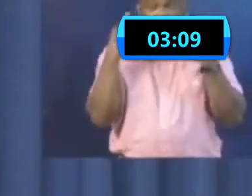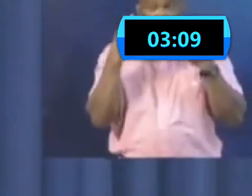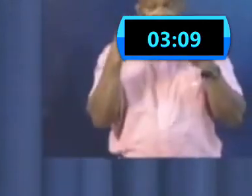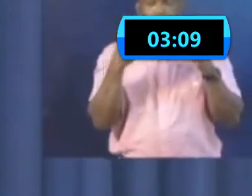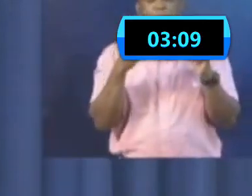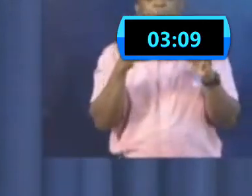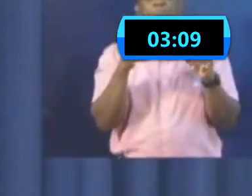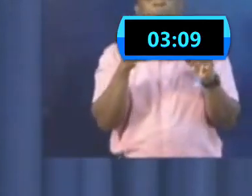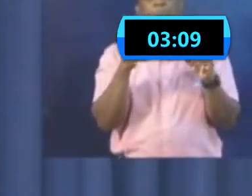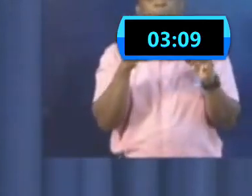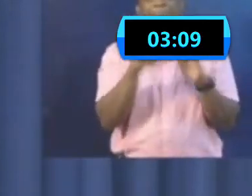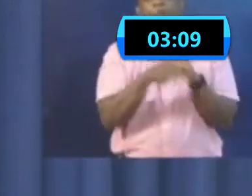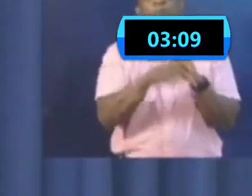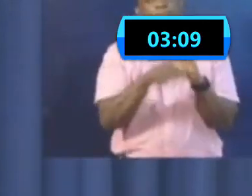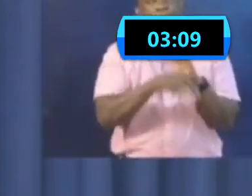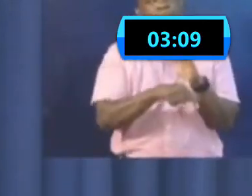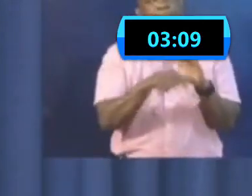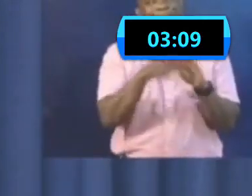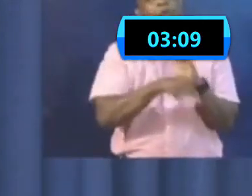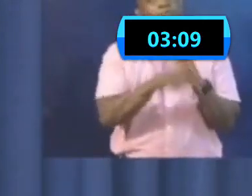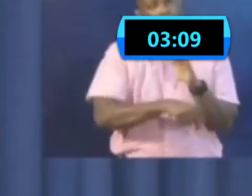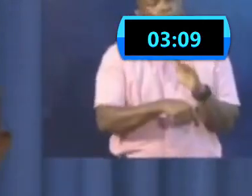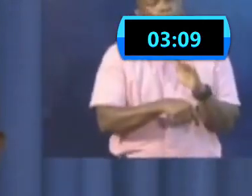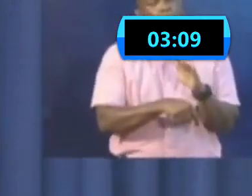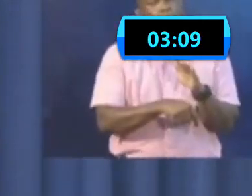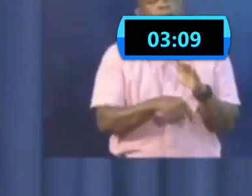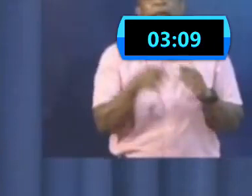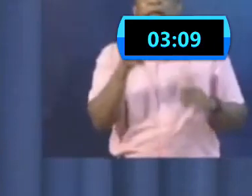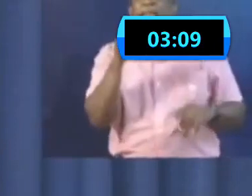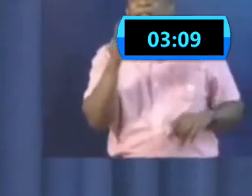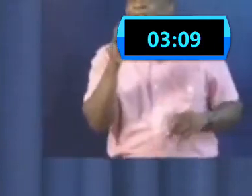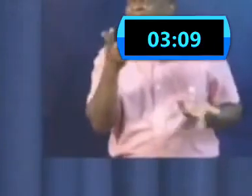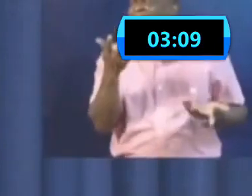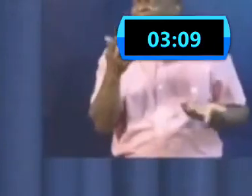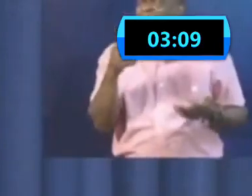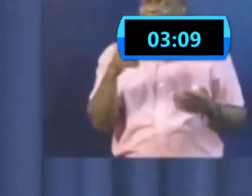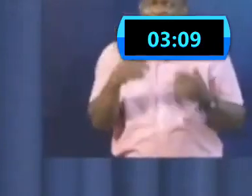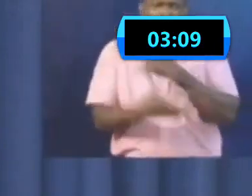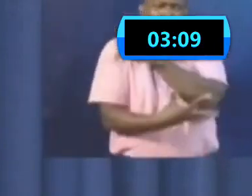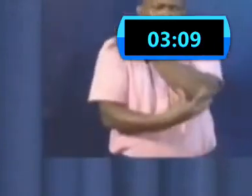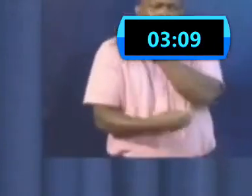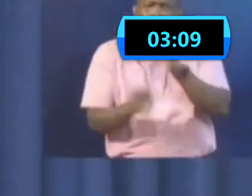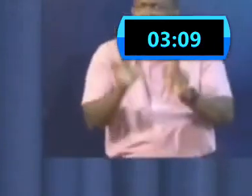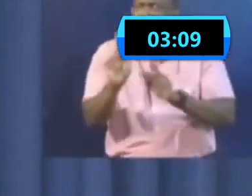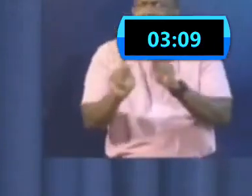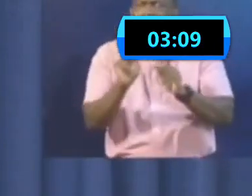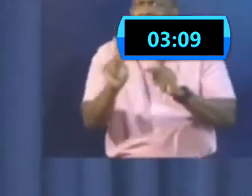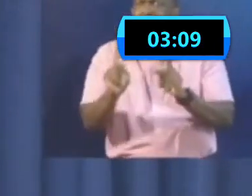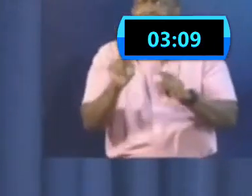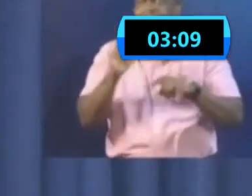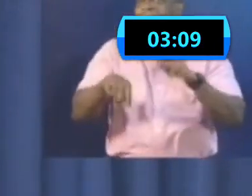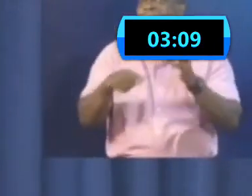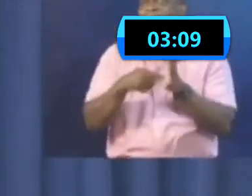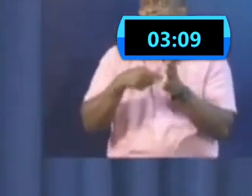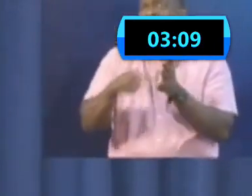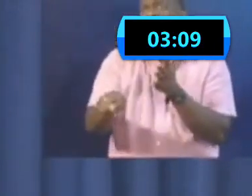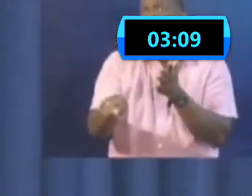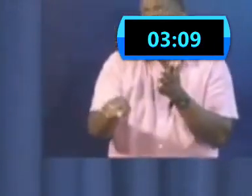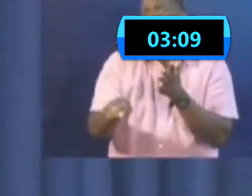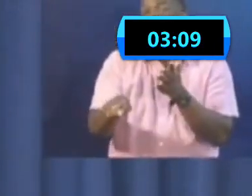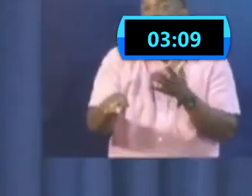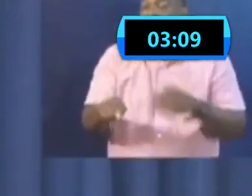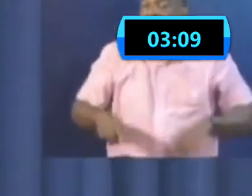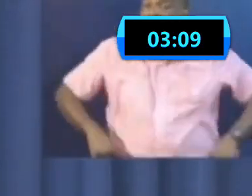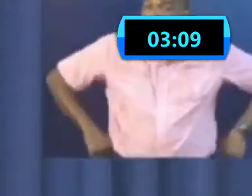I've heard it being said again in the parliament that poor people can't afford the penalty. Well, the best thing that